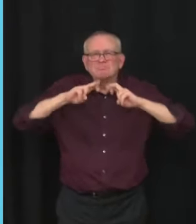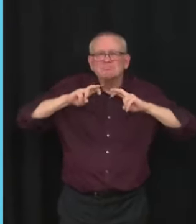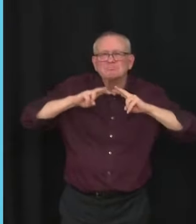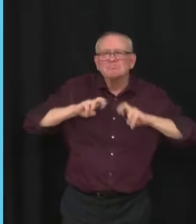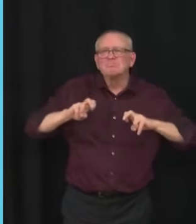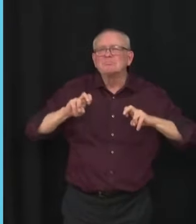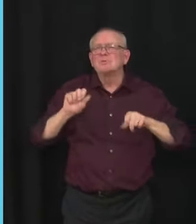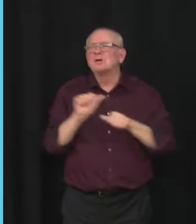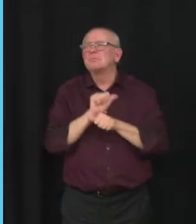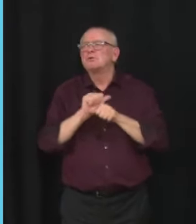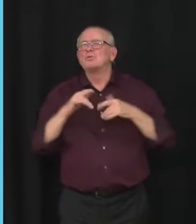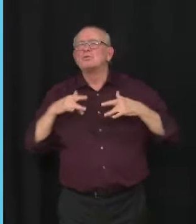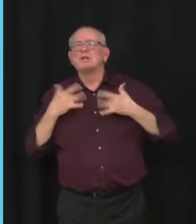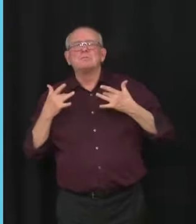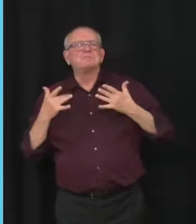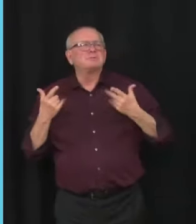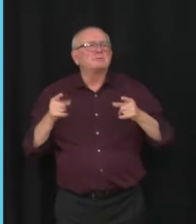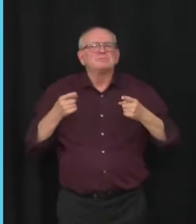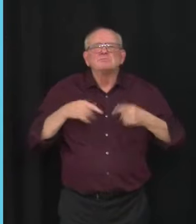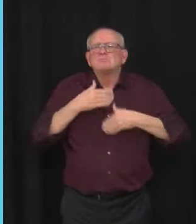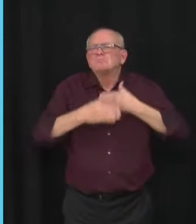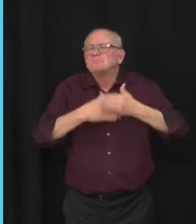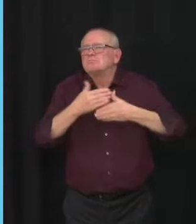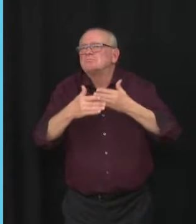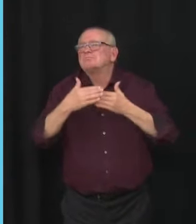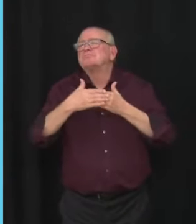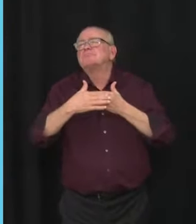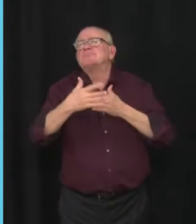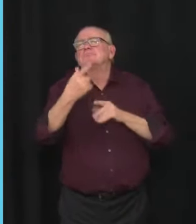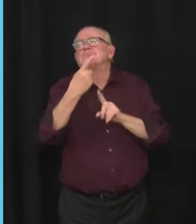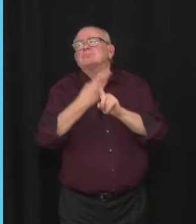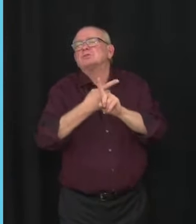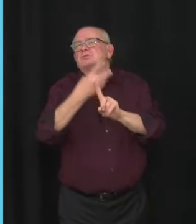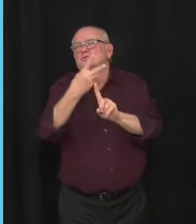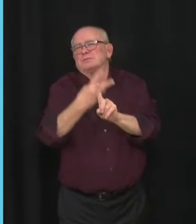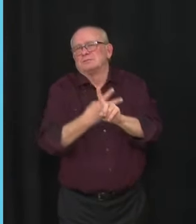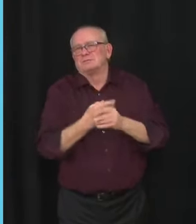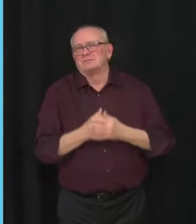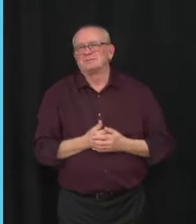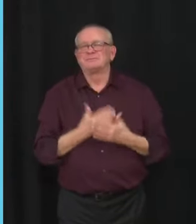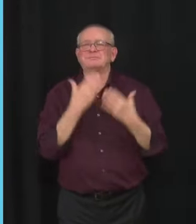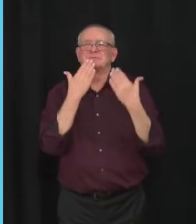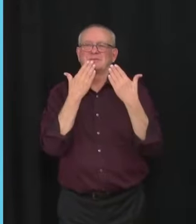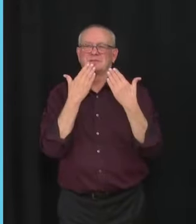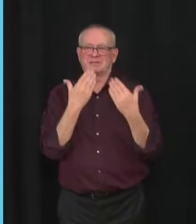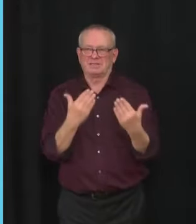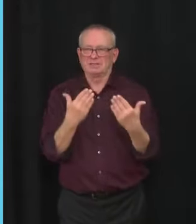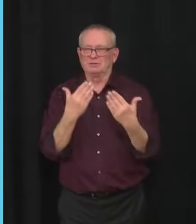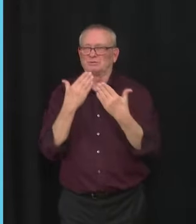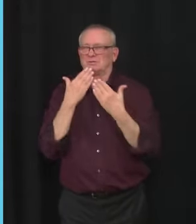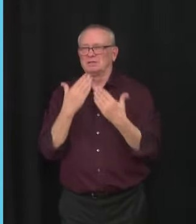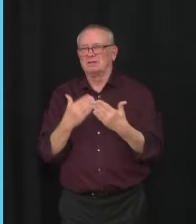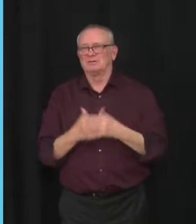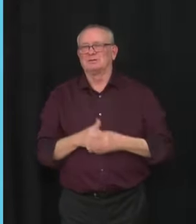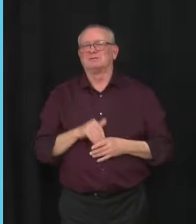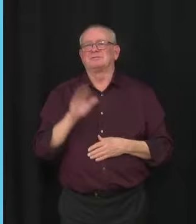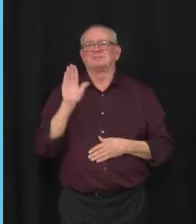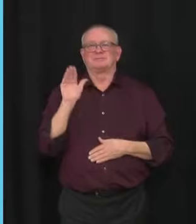several months. Thanks, Dr. Hinshaw. And thanks for joining us today. This concludes our media availability. Thank you.